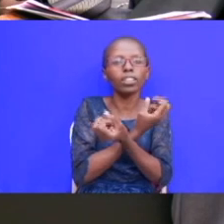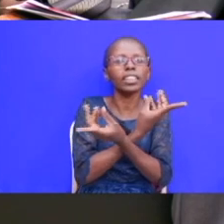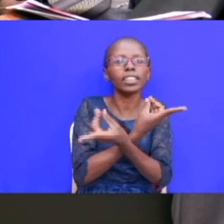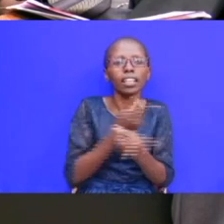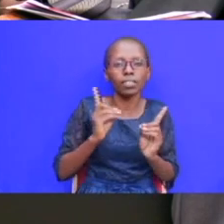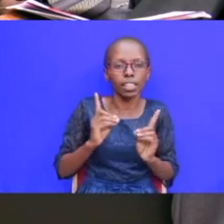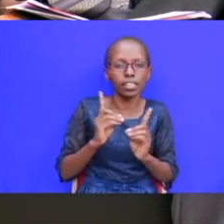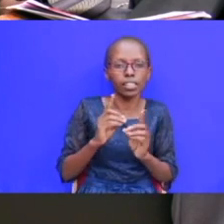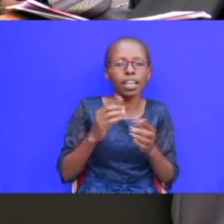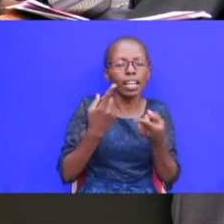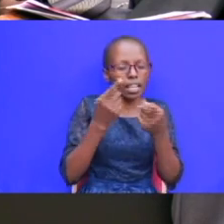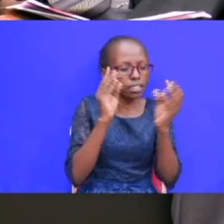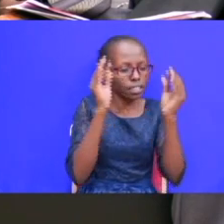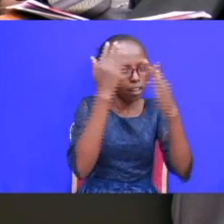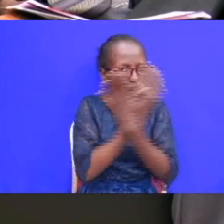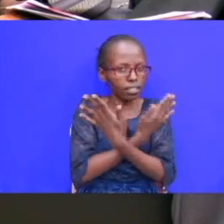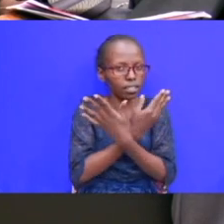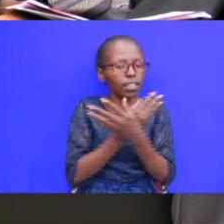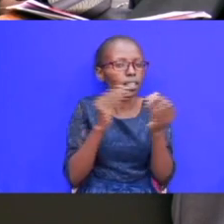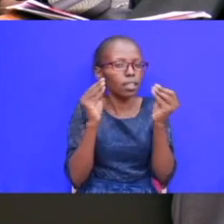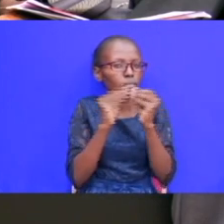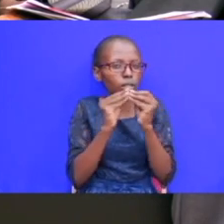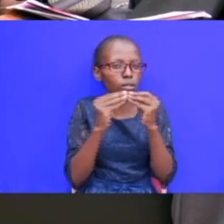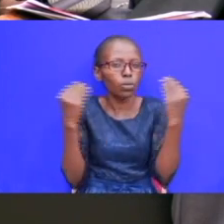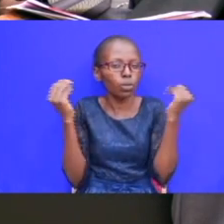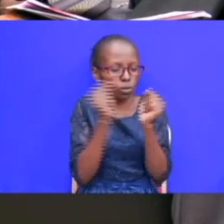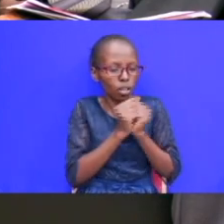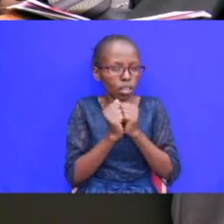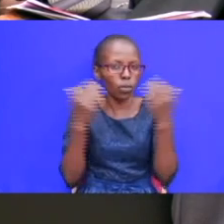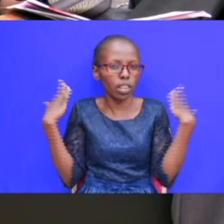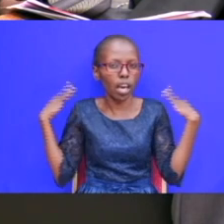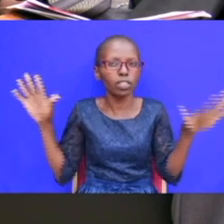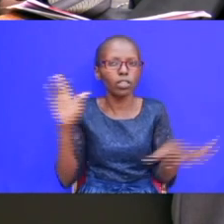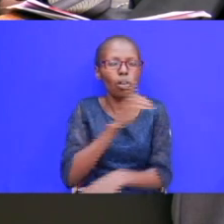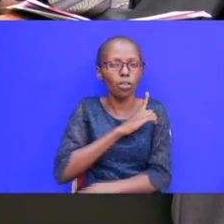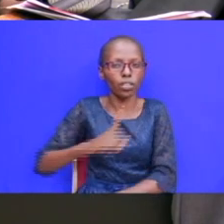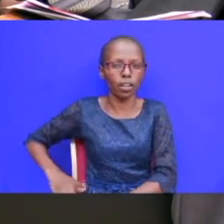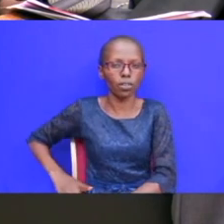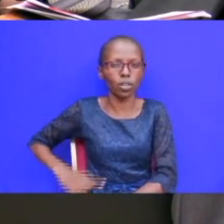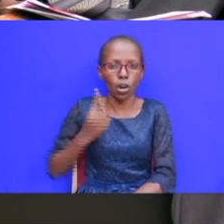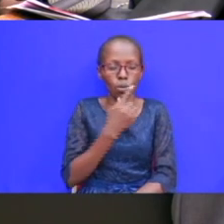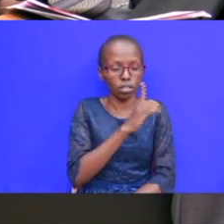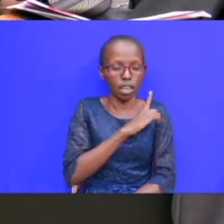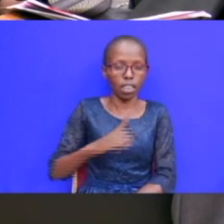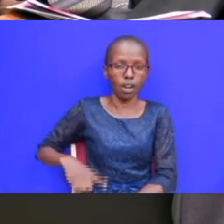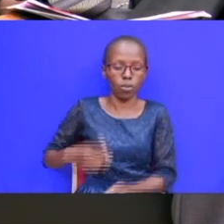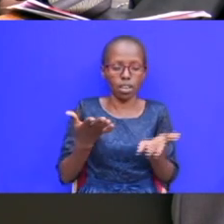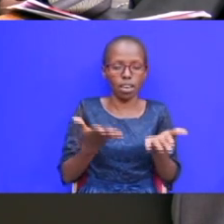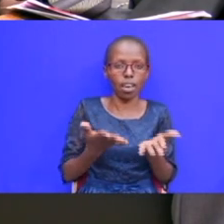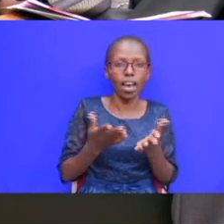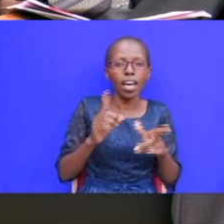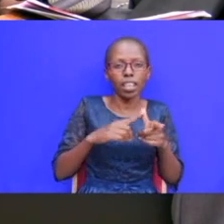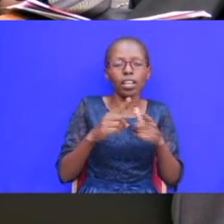at night they meet with um with the angel of the lord god in this case and then they can be able to have a